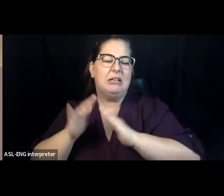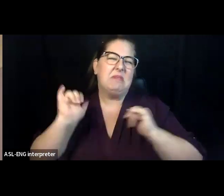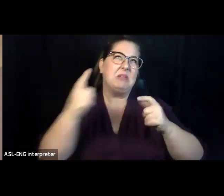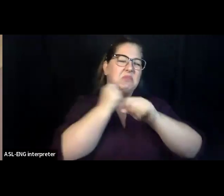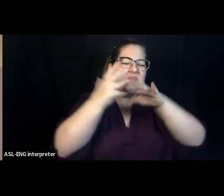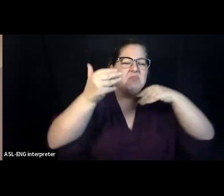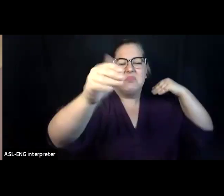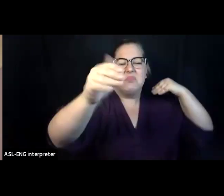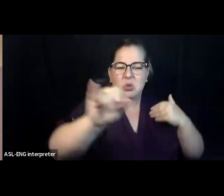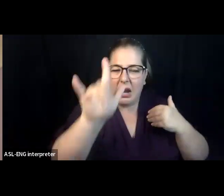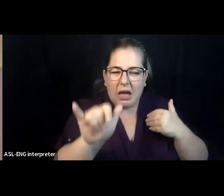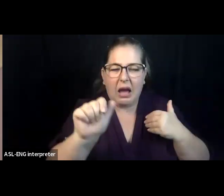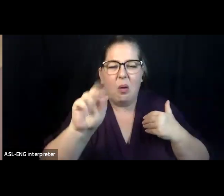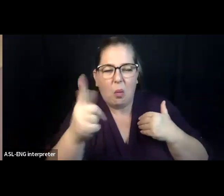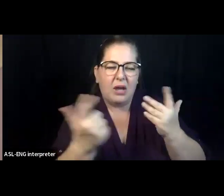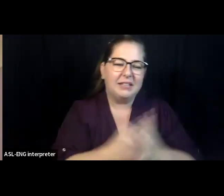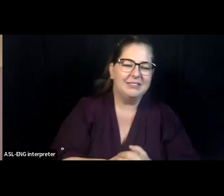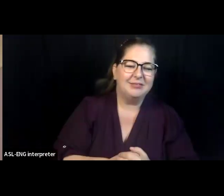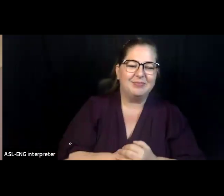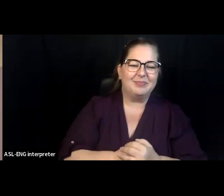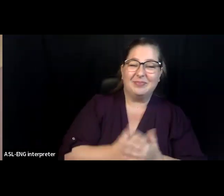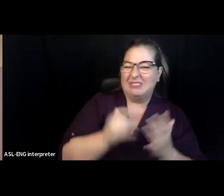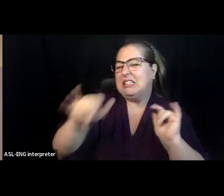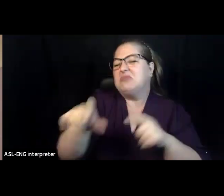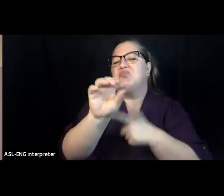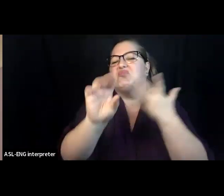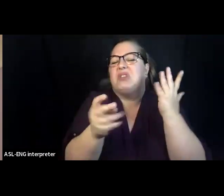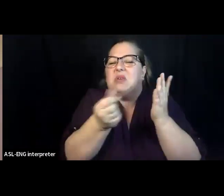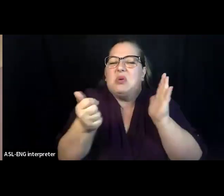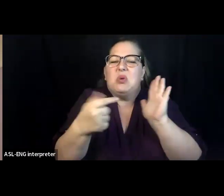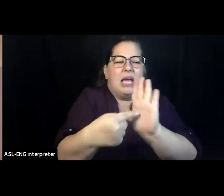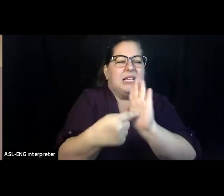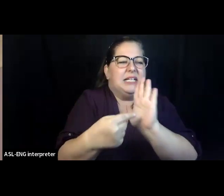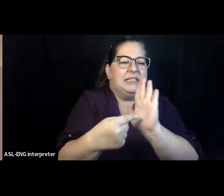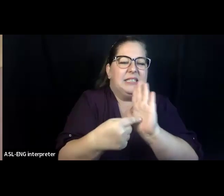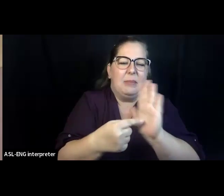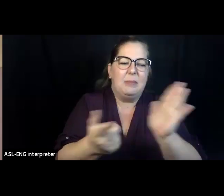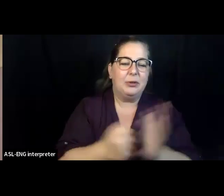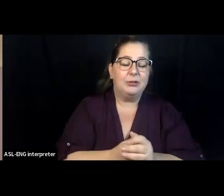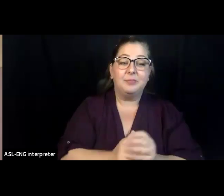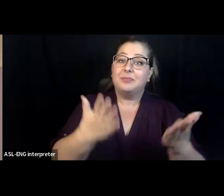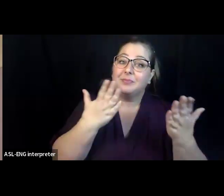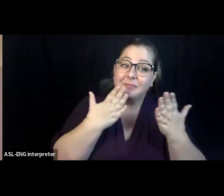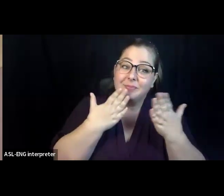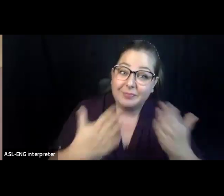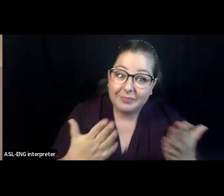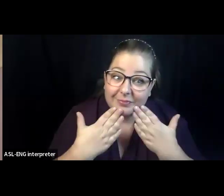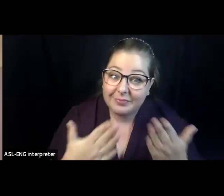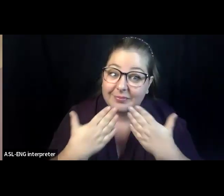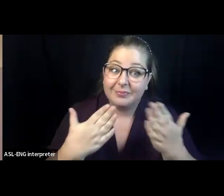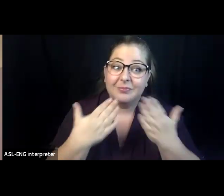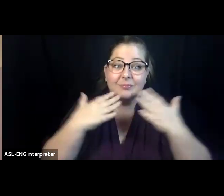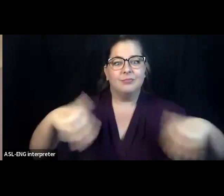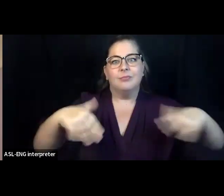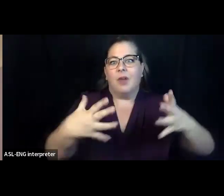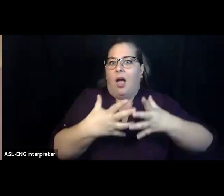Okay. So thank you for letting us, um, talk a lot there at you, uh, when we, we really want to be